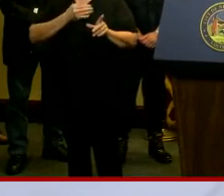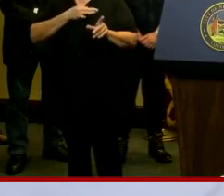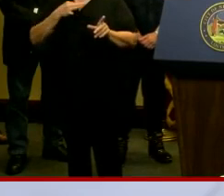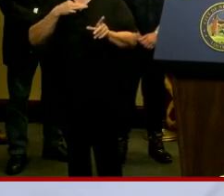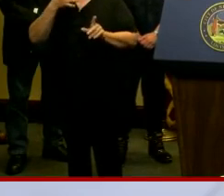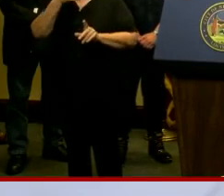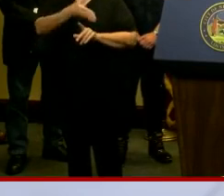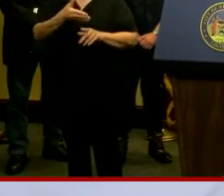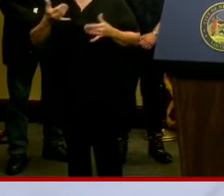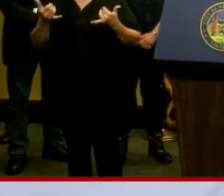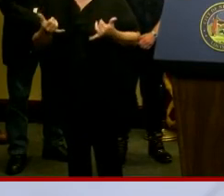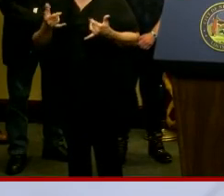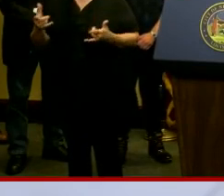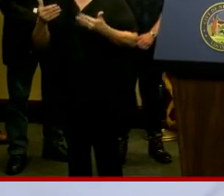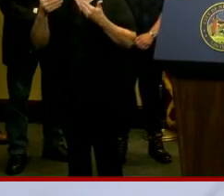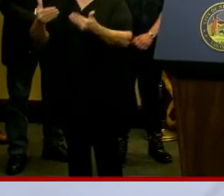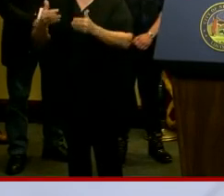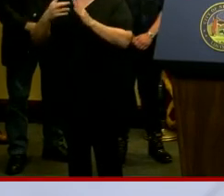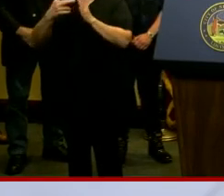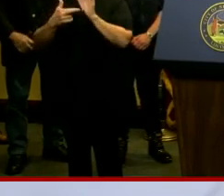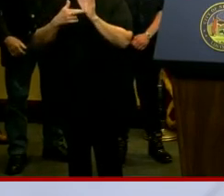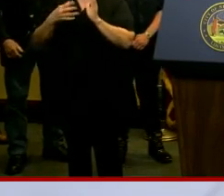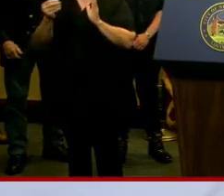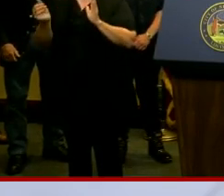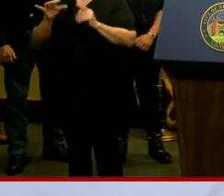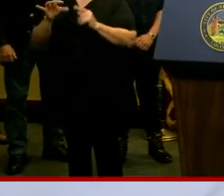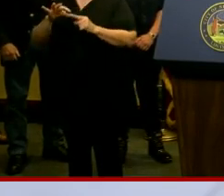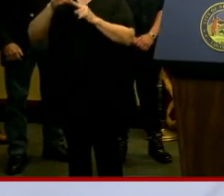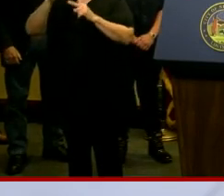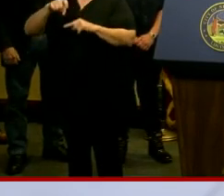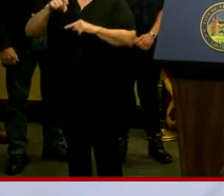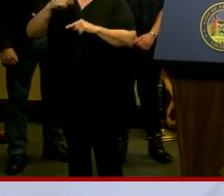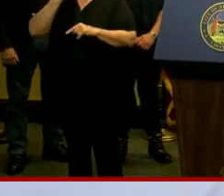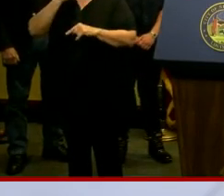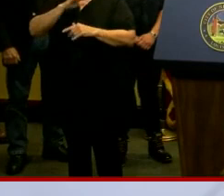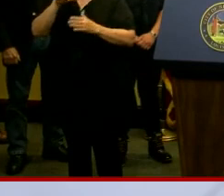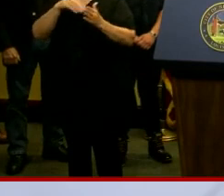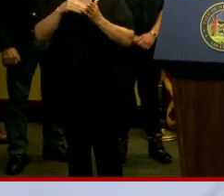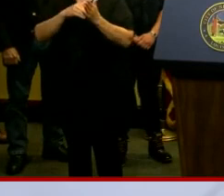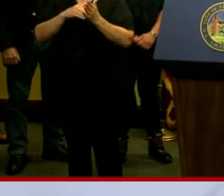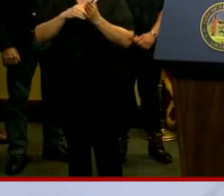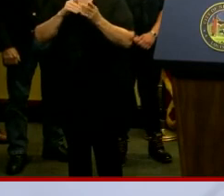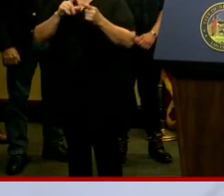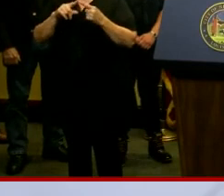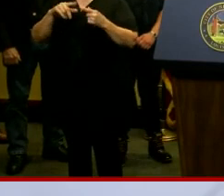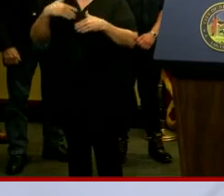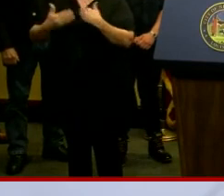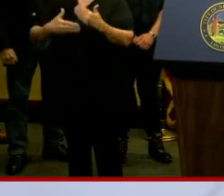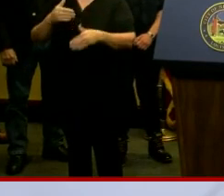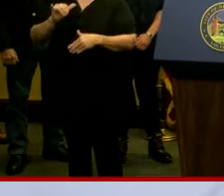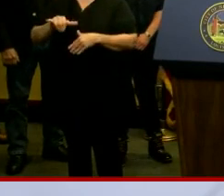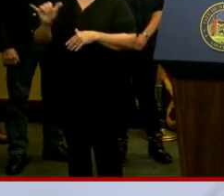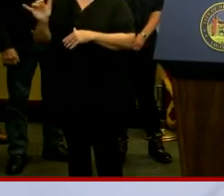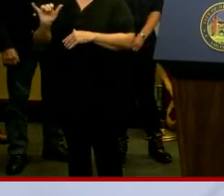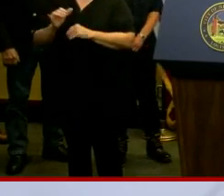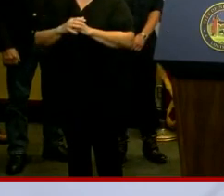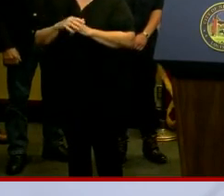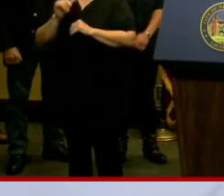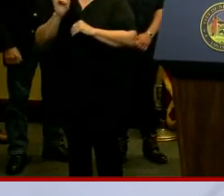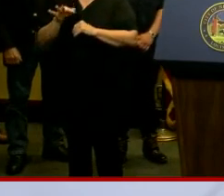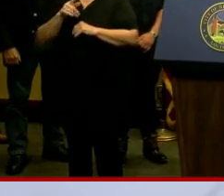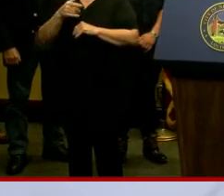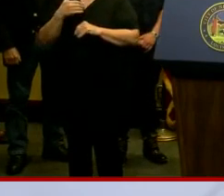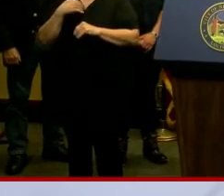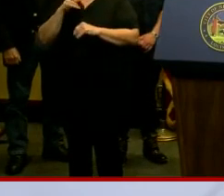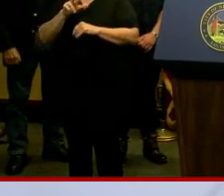now to make that registration happen and also the special needs call center has also stood up to process those as well. If you have